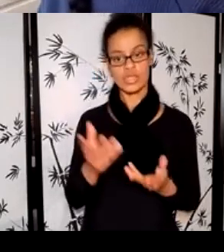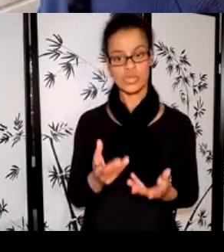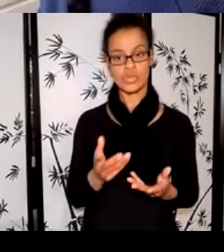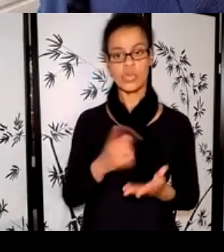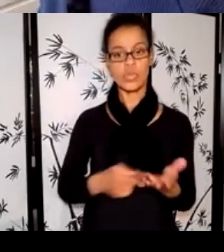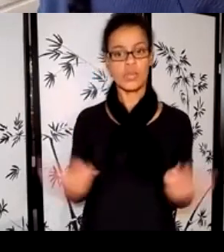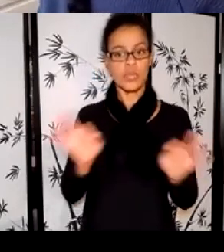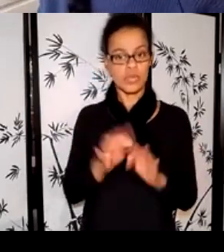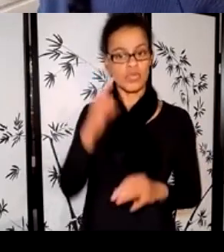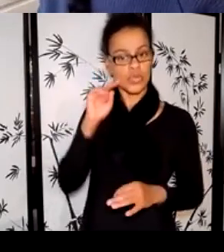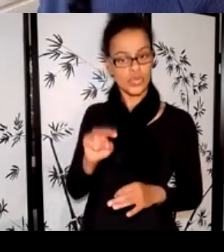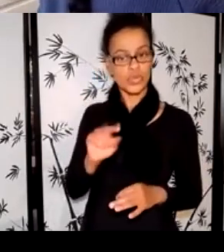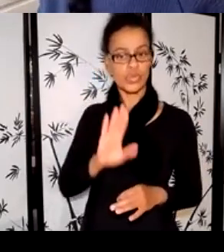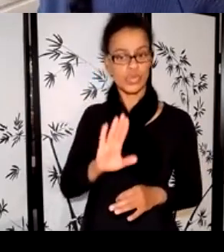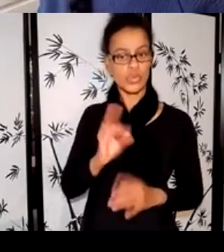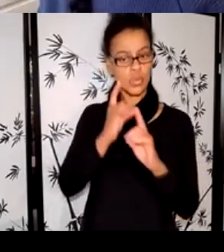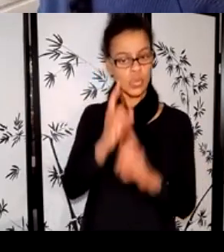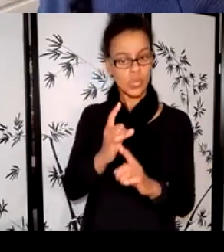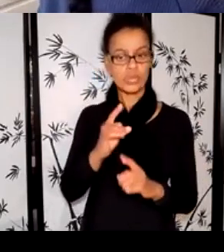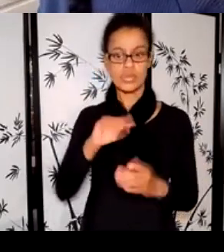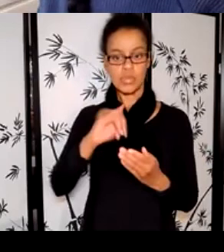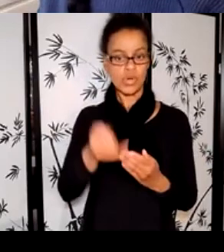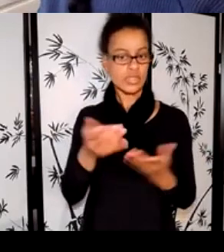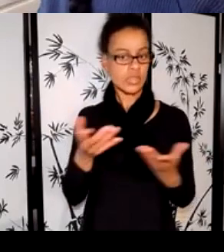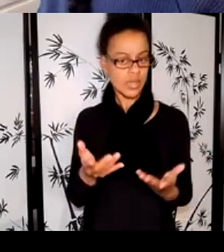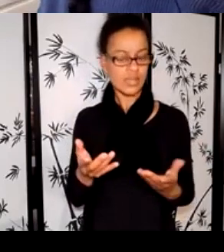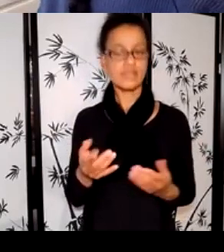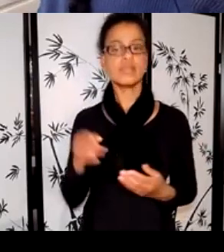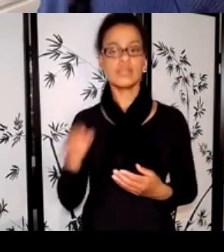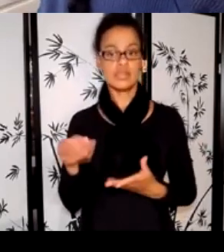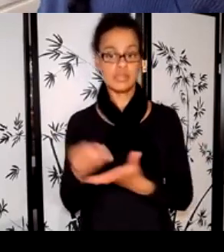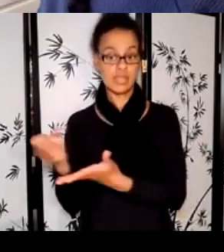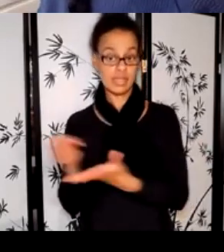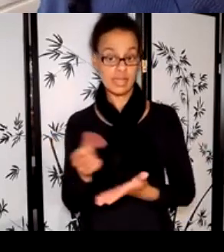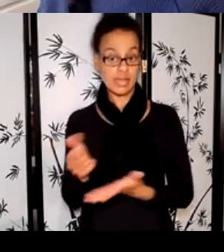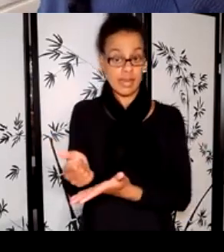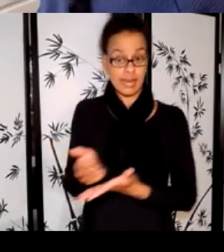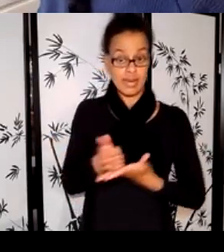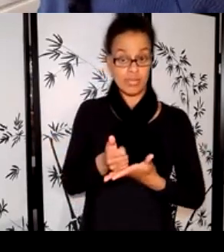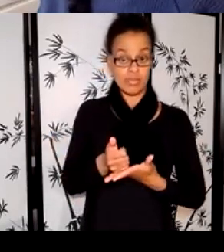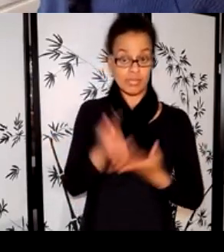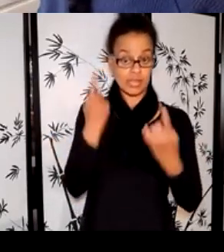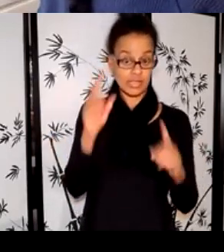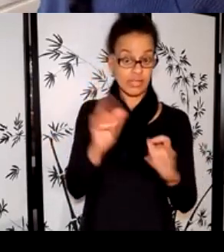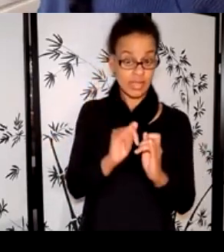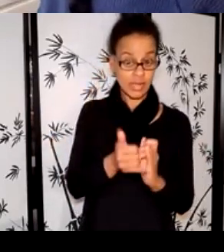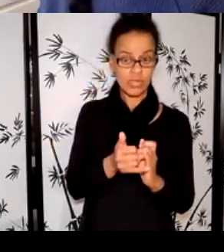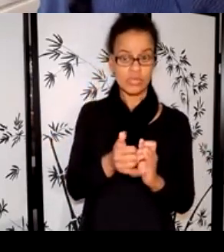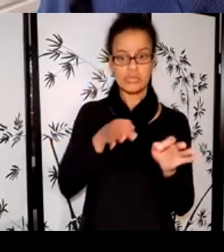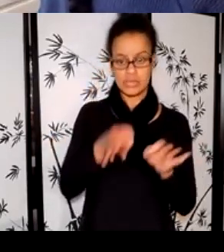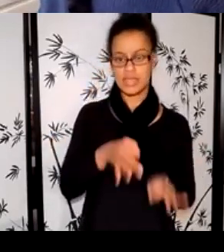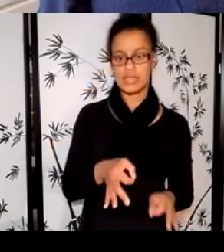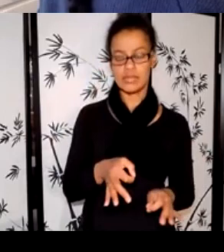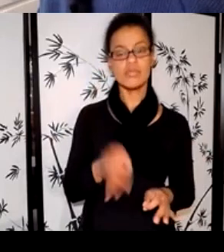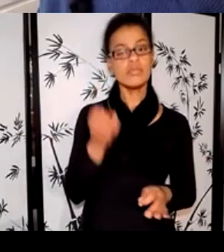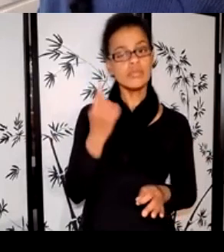and how this project will allow you to achieve them. Ensure that you've provided enough information and context for the assessors to